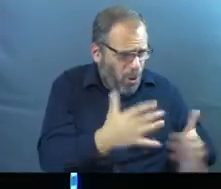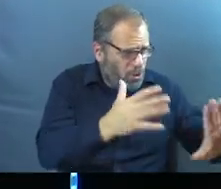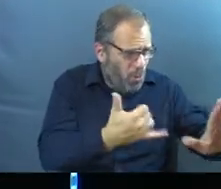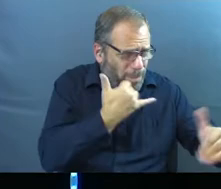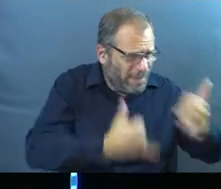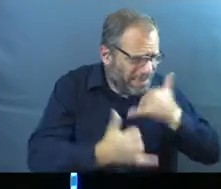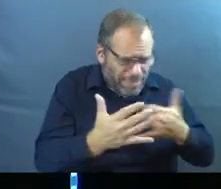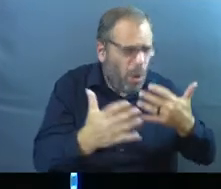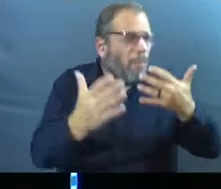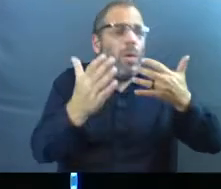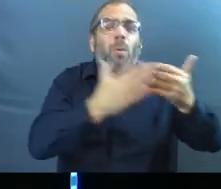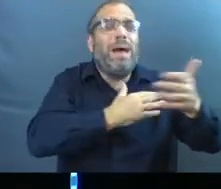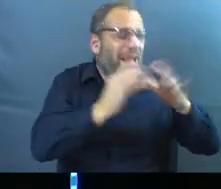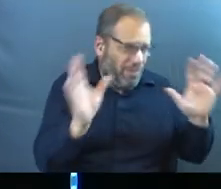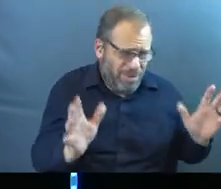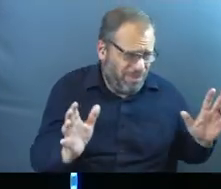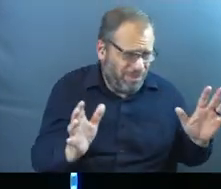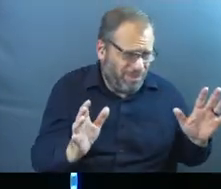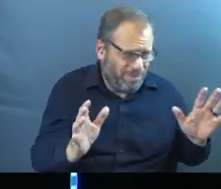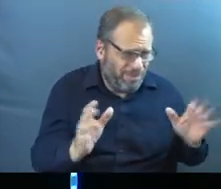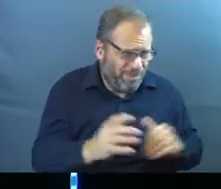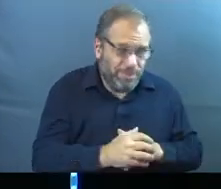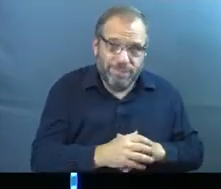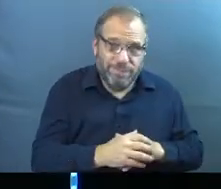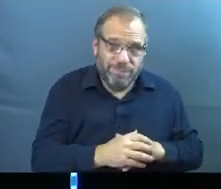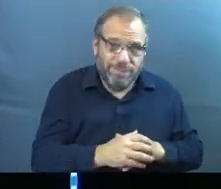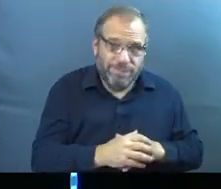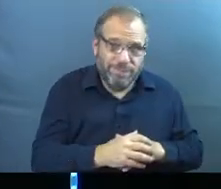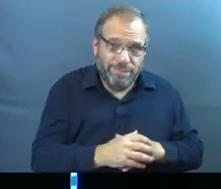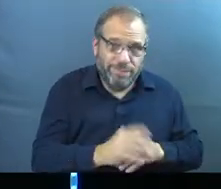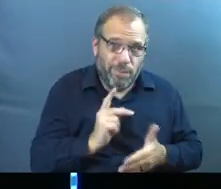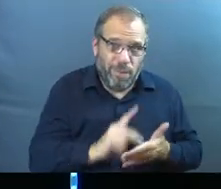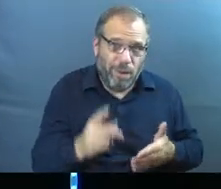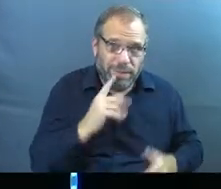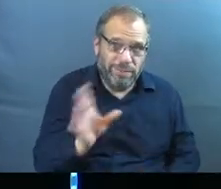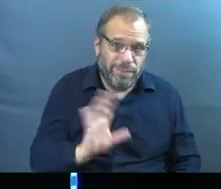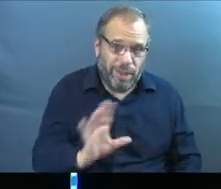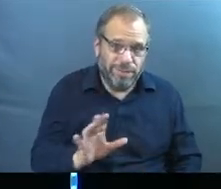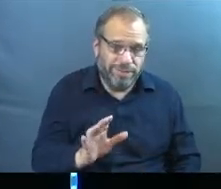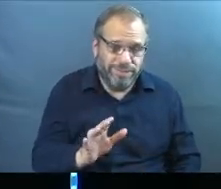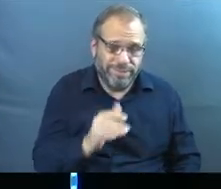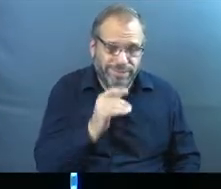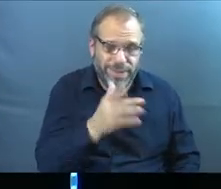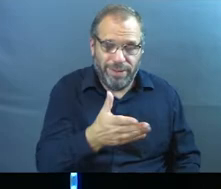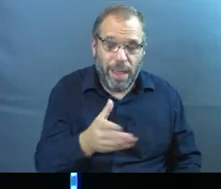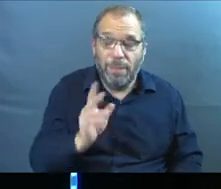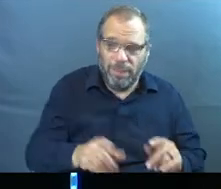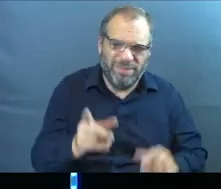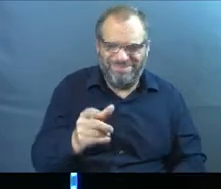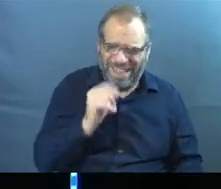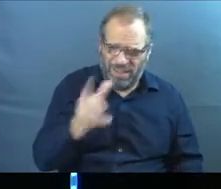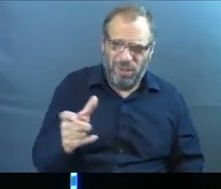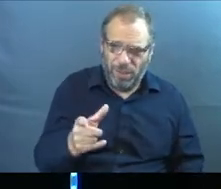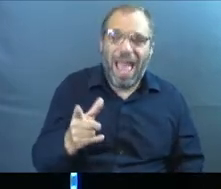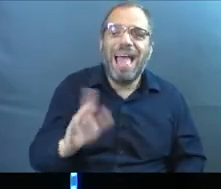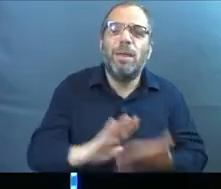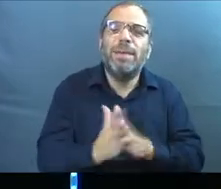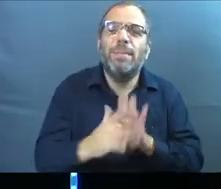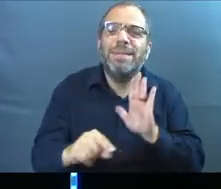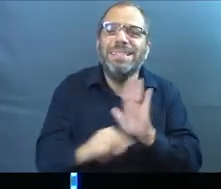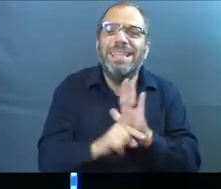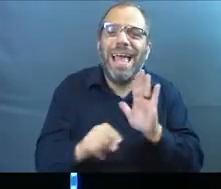mistakes you've made, whatever it may be. People are going to go, no, it's not you. And they're going to bring discouragement.